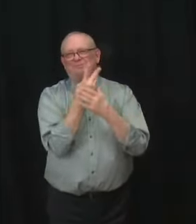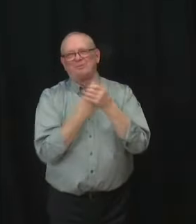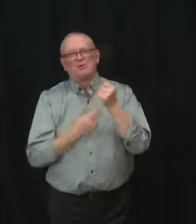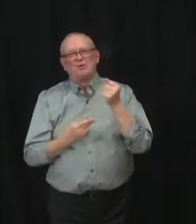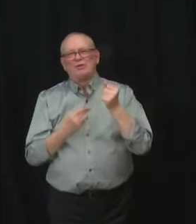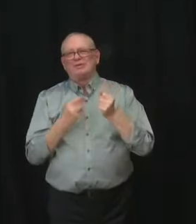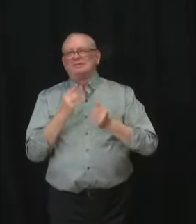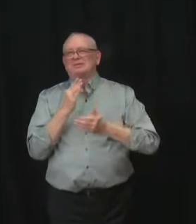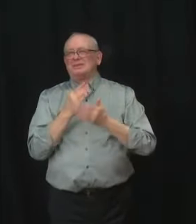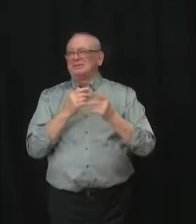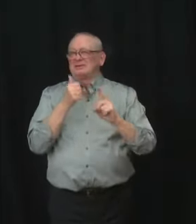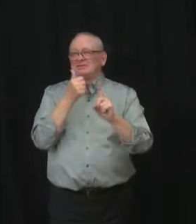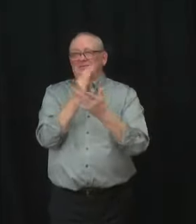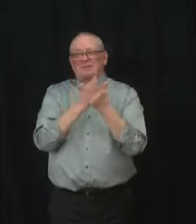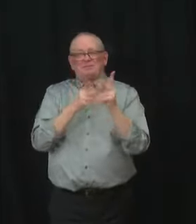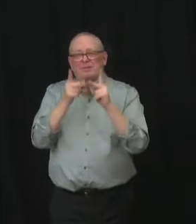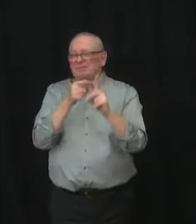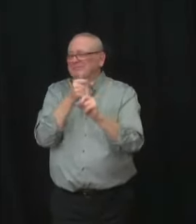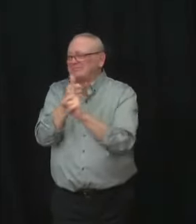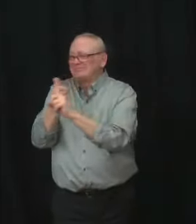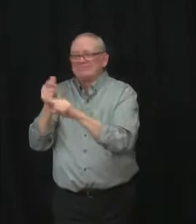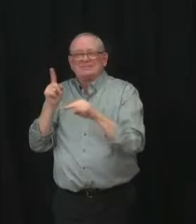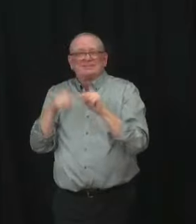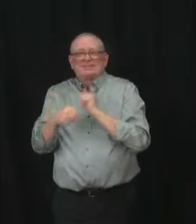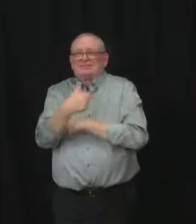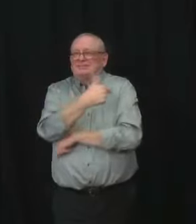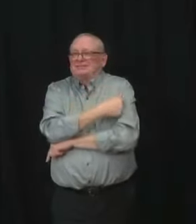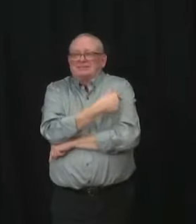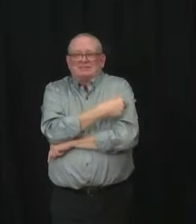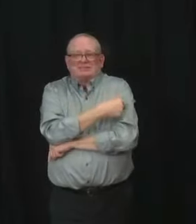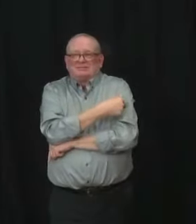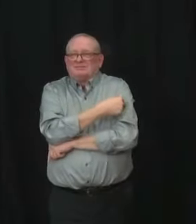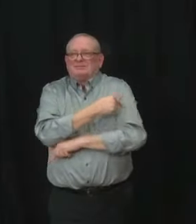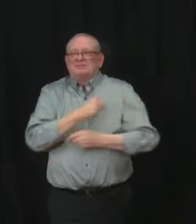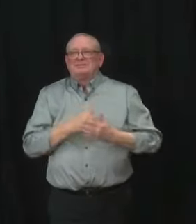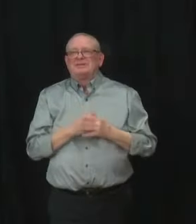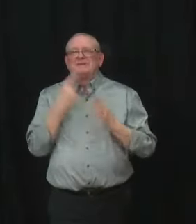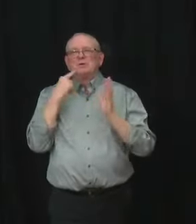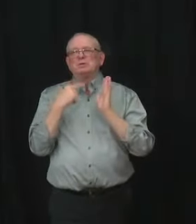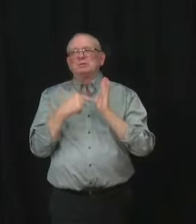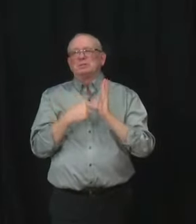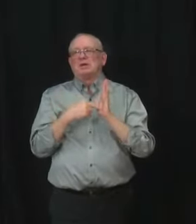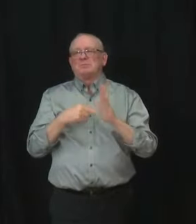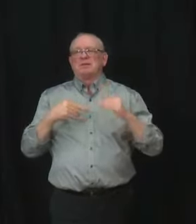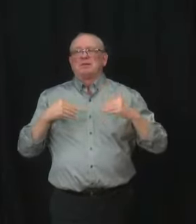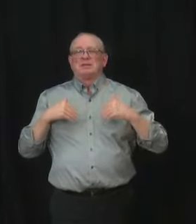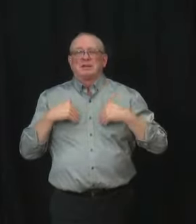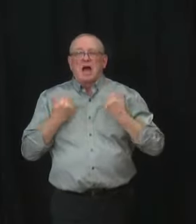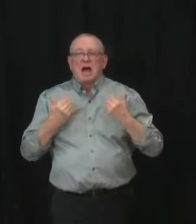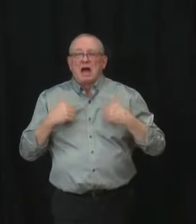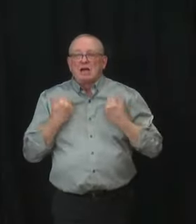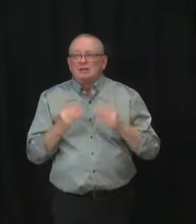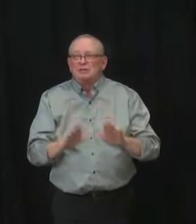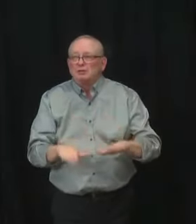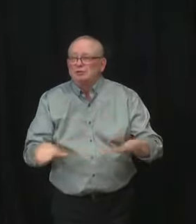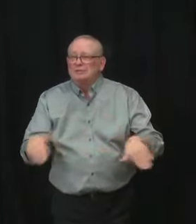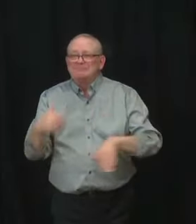of our data shows that adult vaccination affects the chances of very young children getting infected with COVID-19.